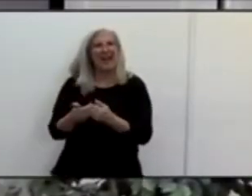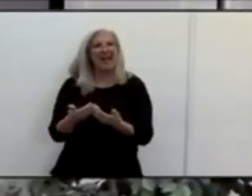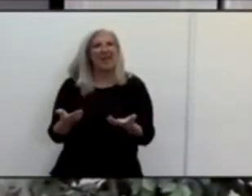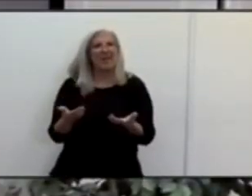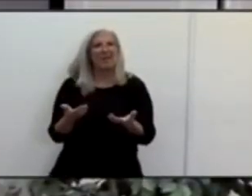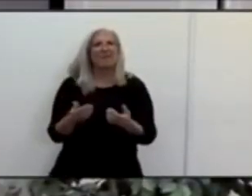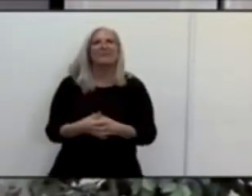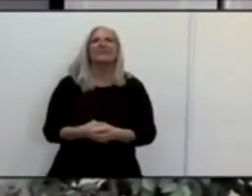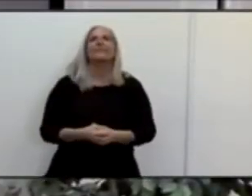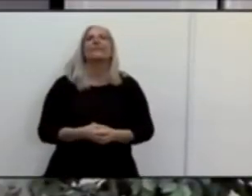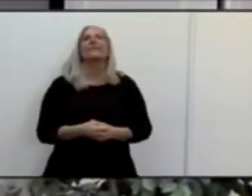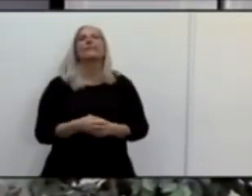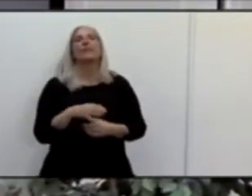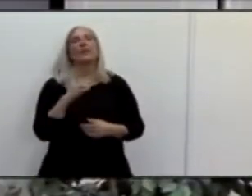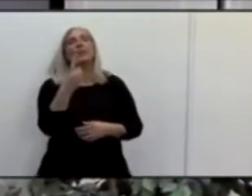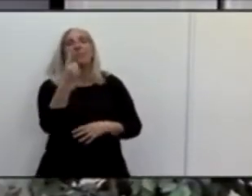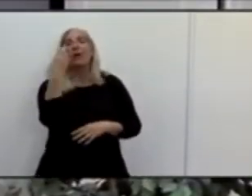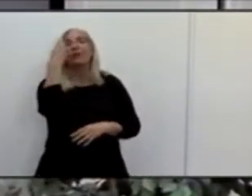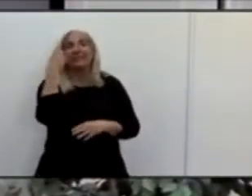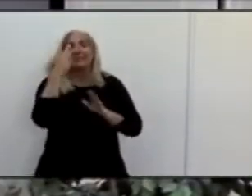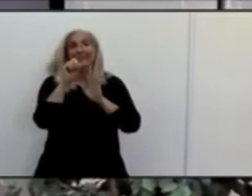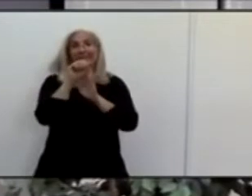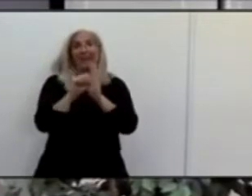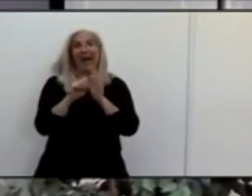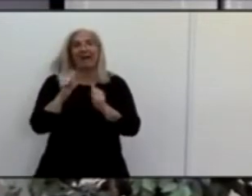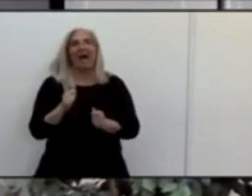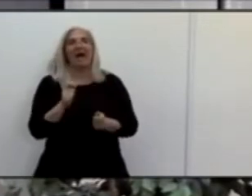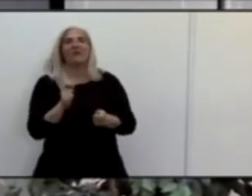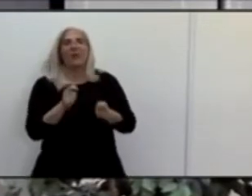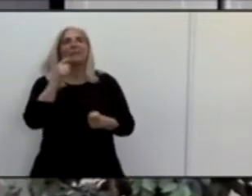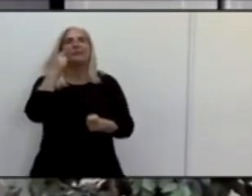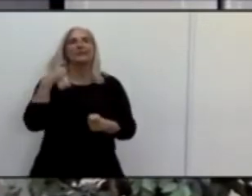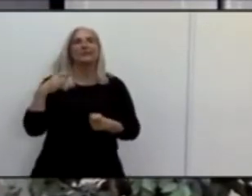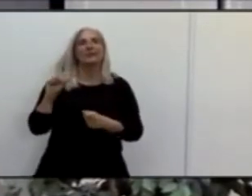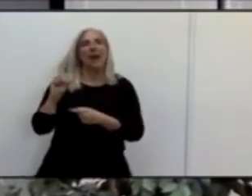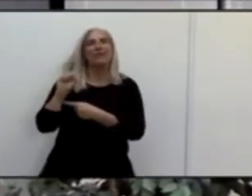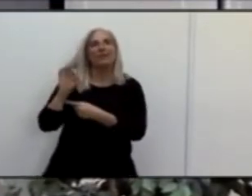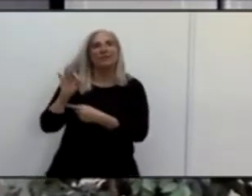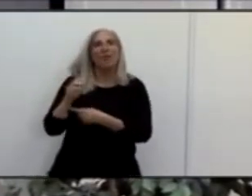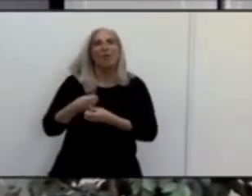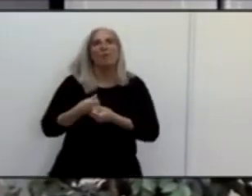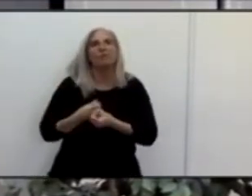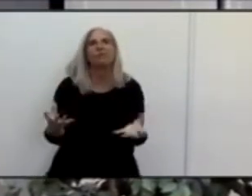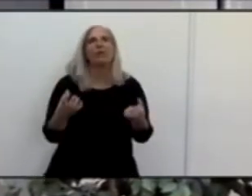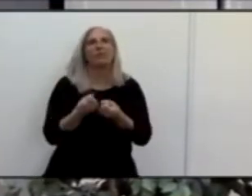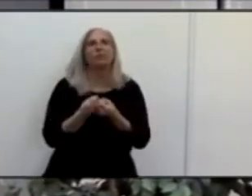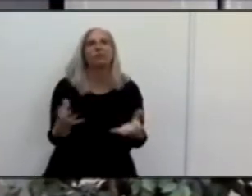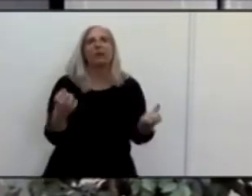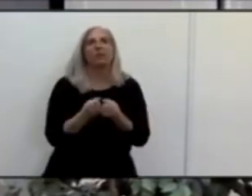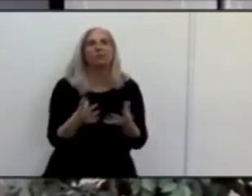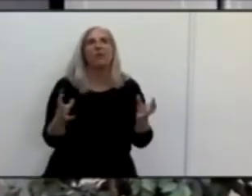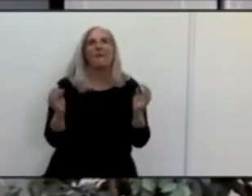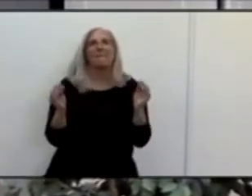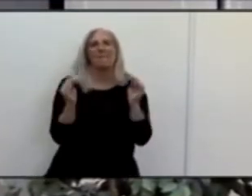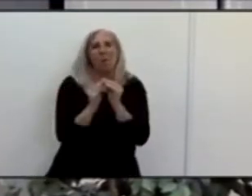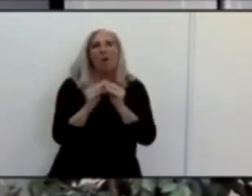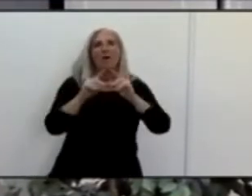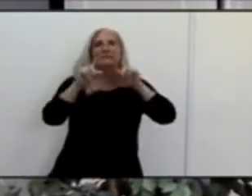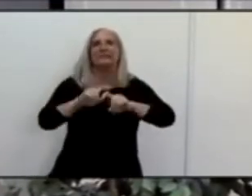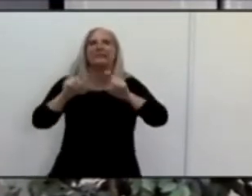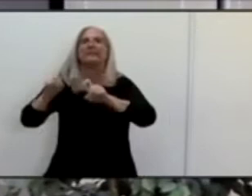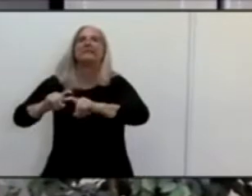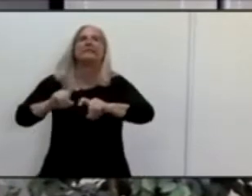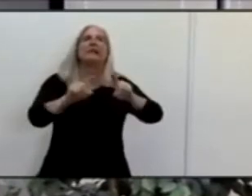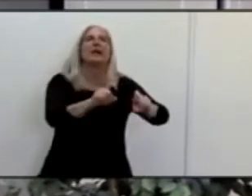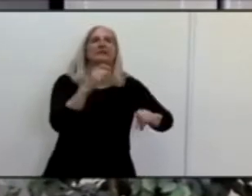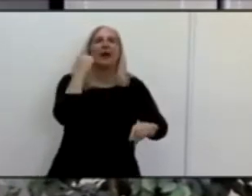Francisco has conducted more tests than we have. On a daily rate, they test way more people